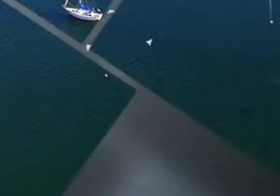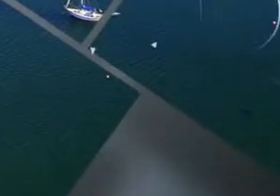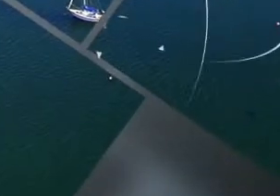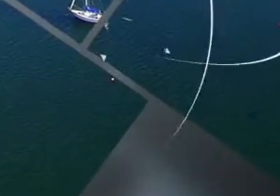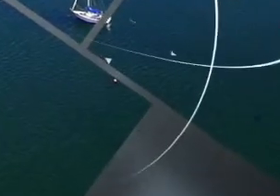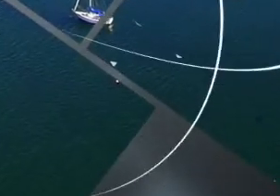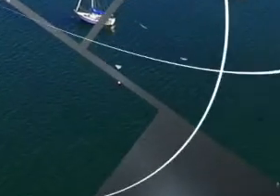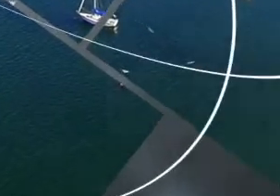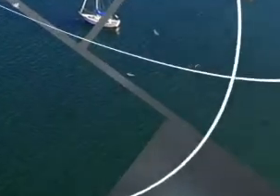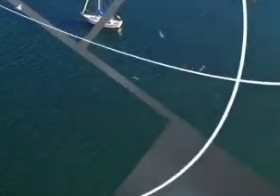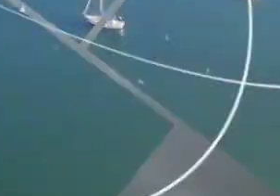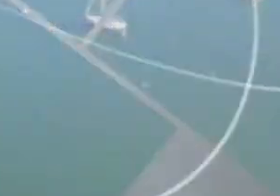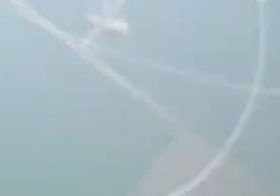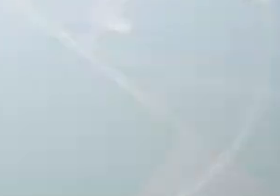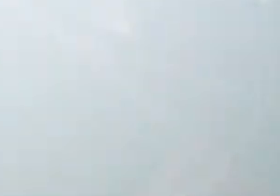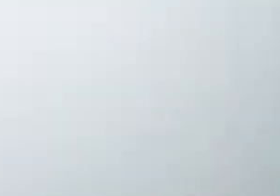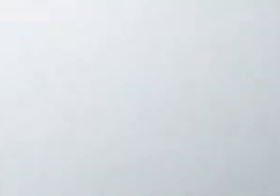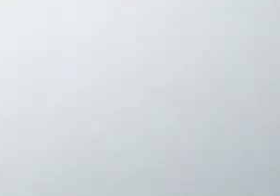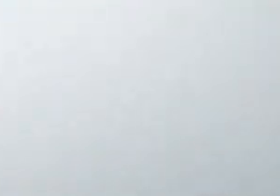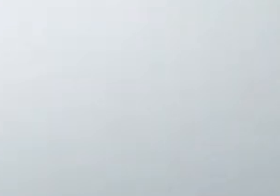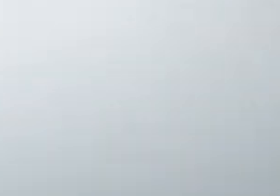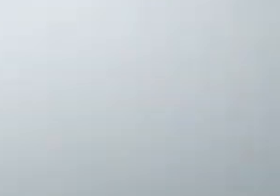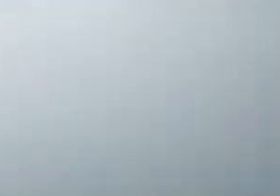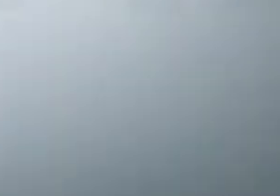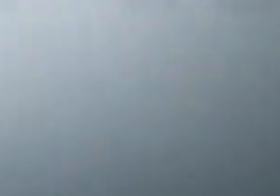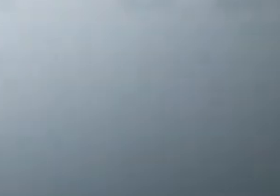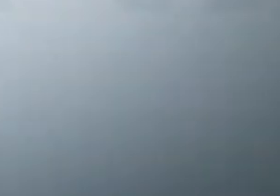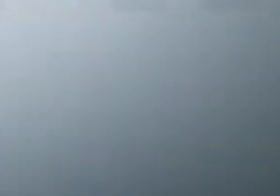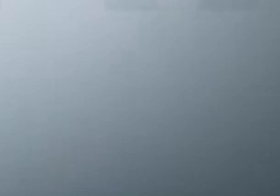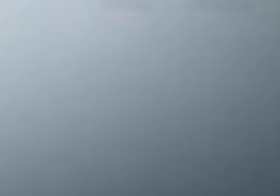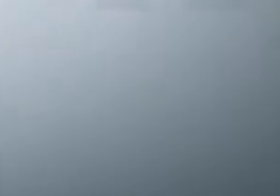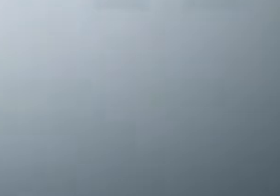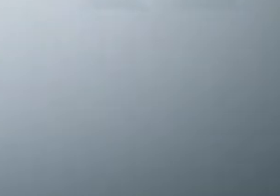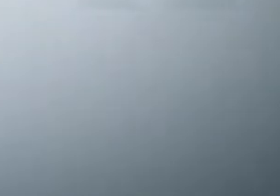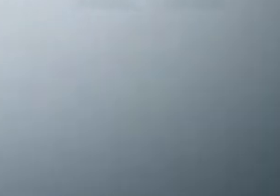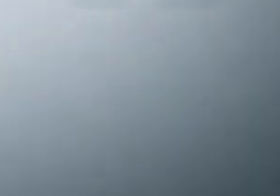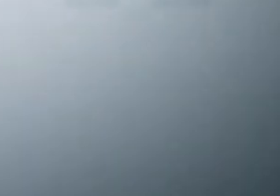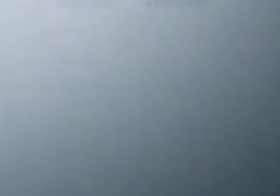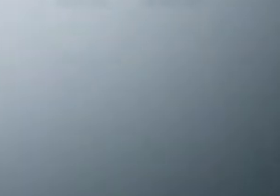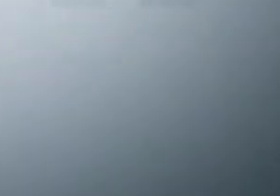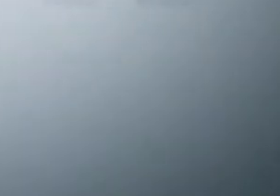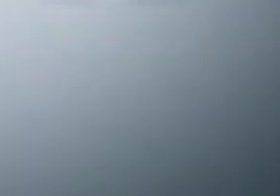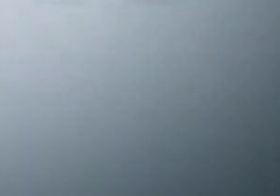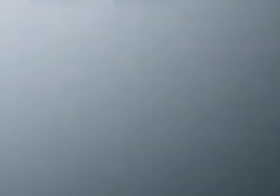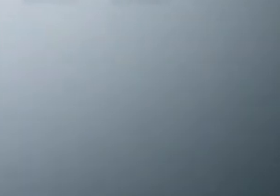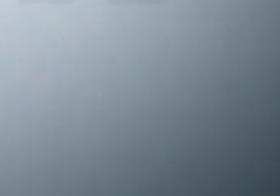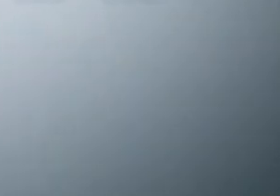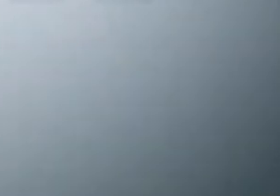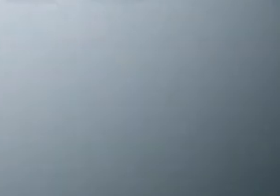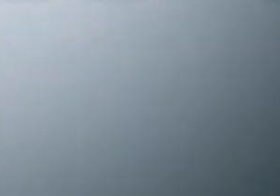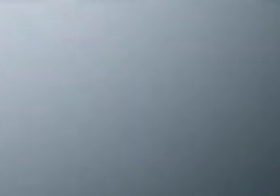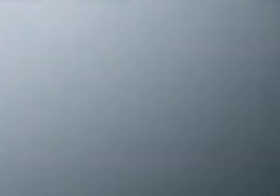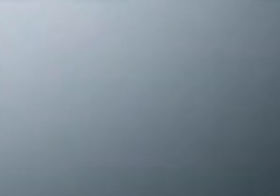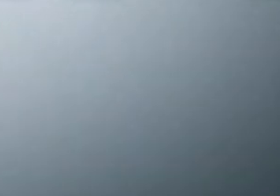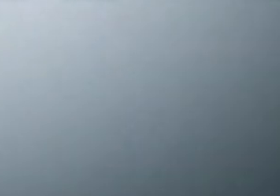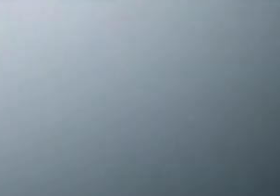thank you Thank you.